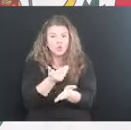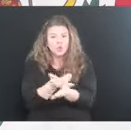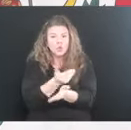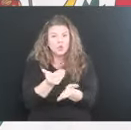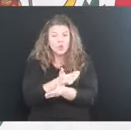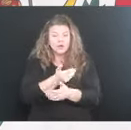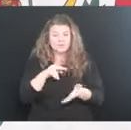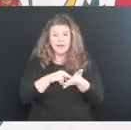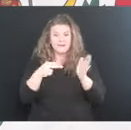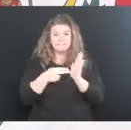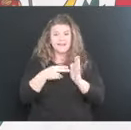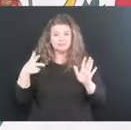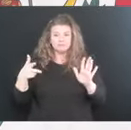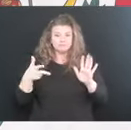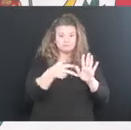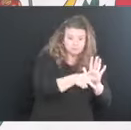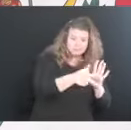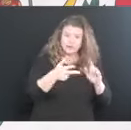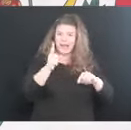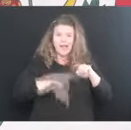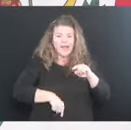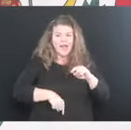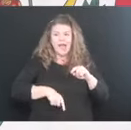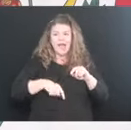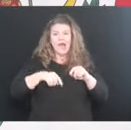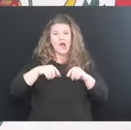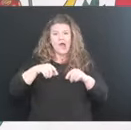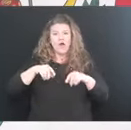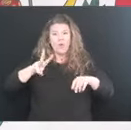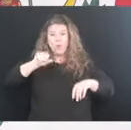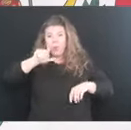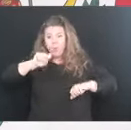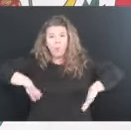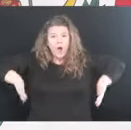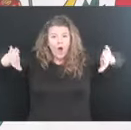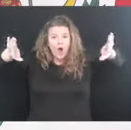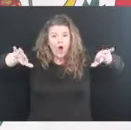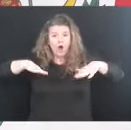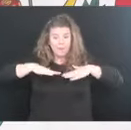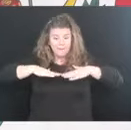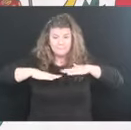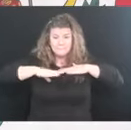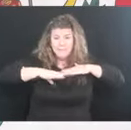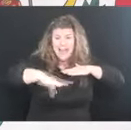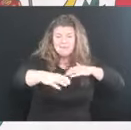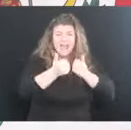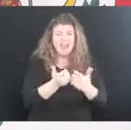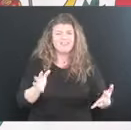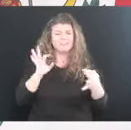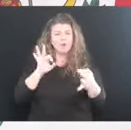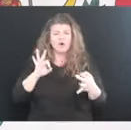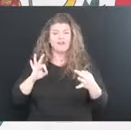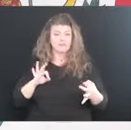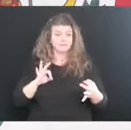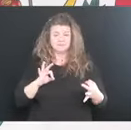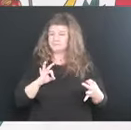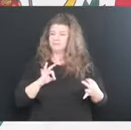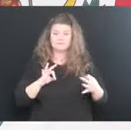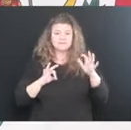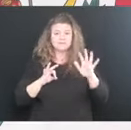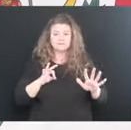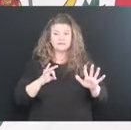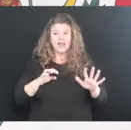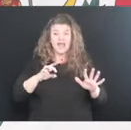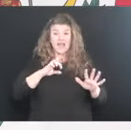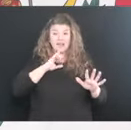The slips have been repaired and concrete walls. The pavement is absolutely perfect. And it is the same